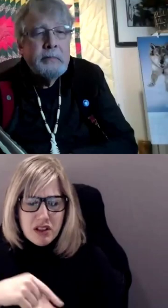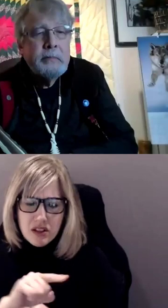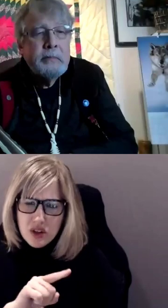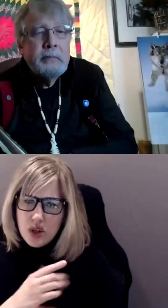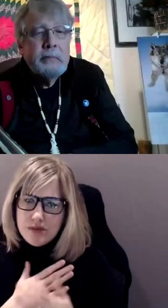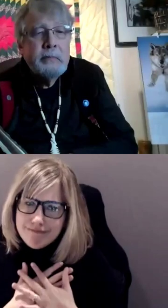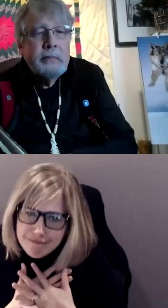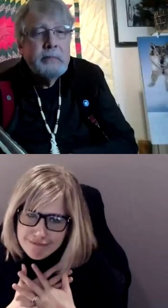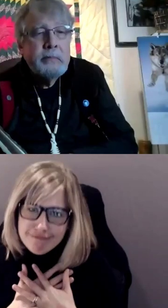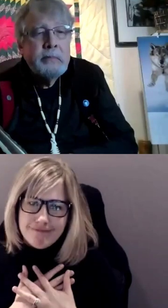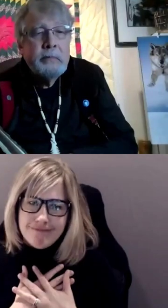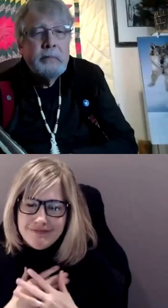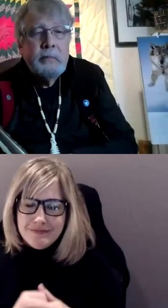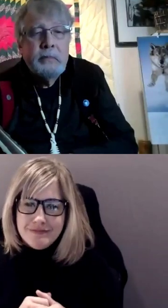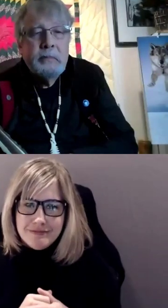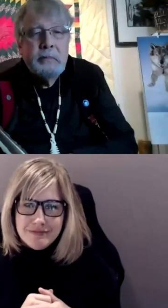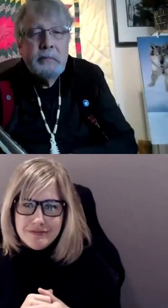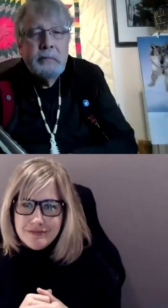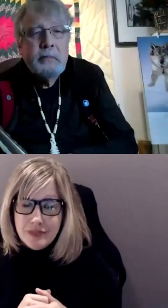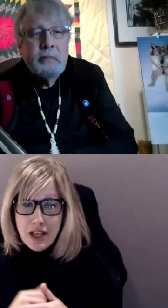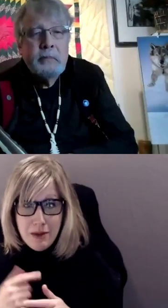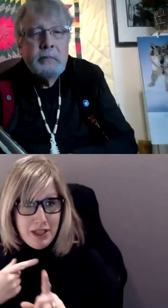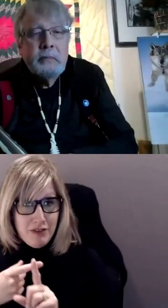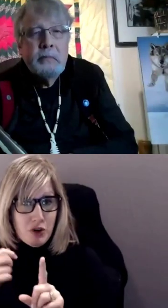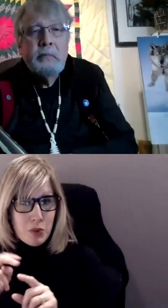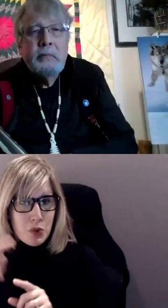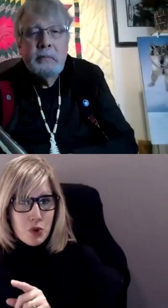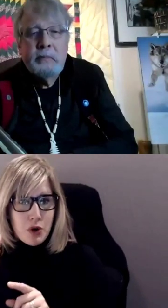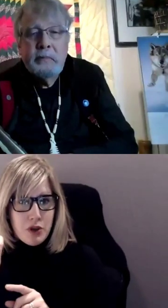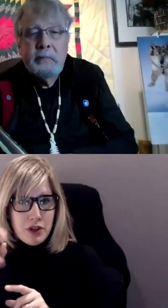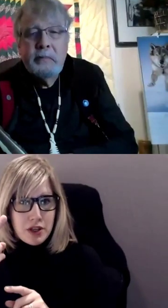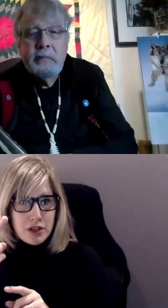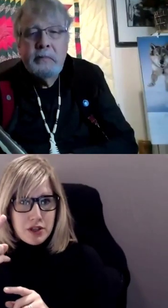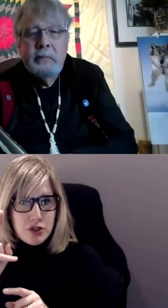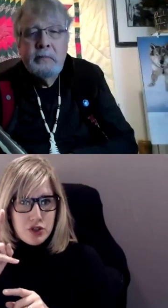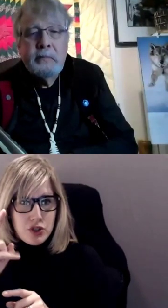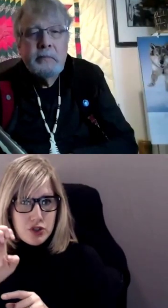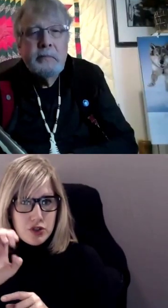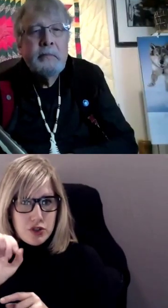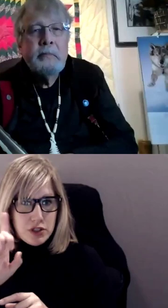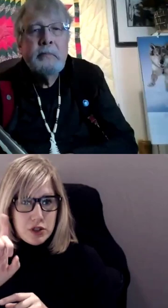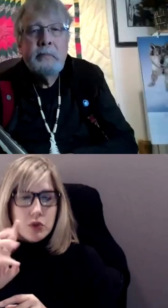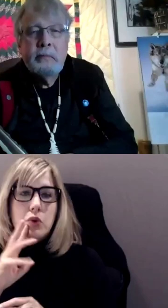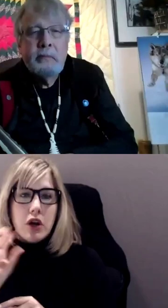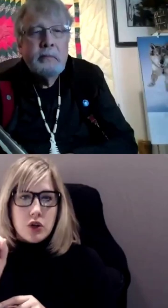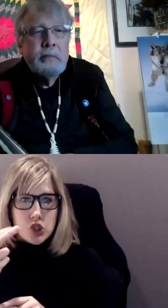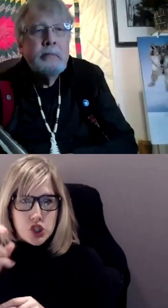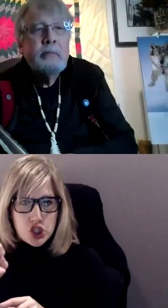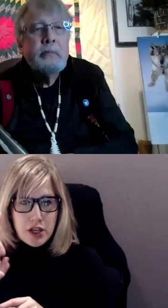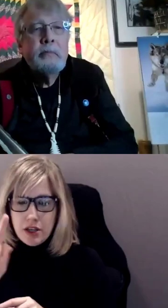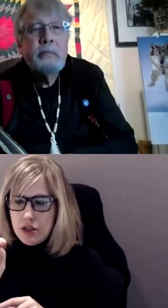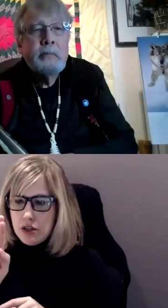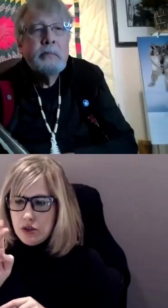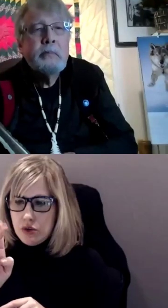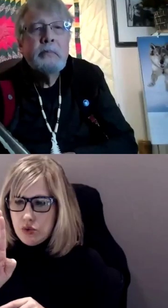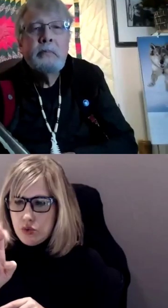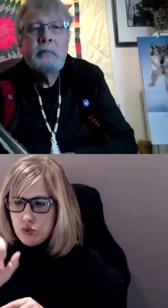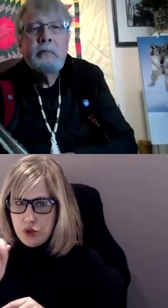i'm coming to you today from the northern shield watershed from treaty 13 territory